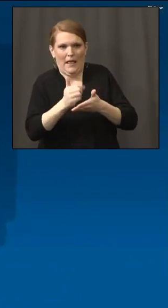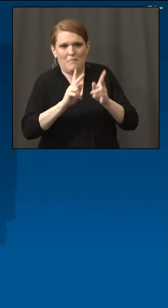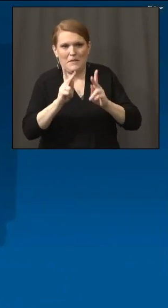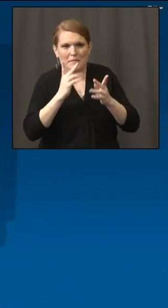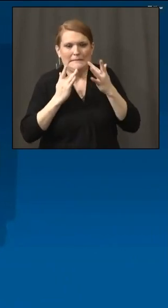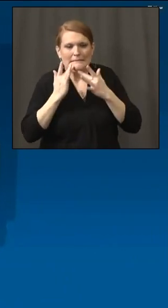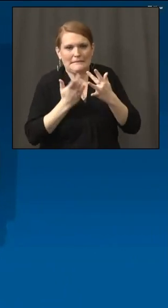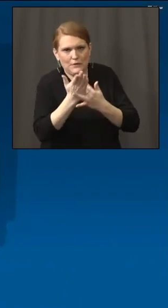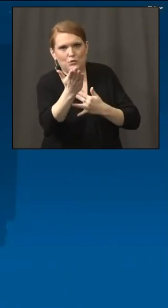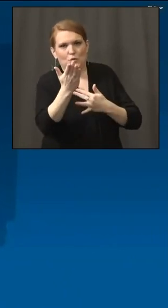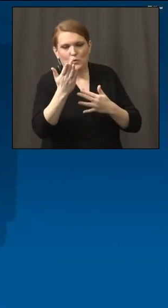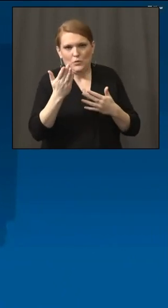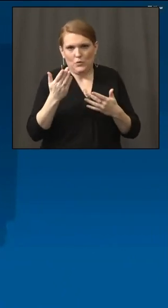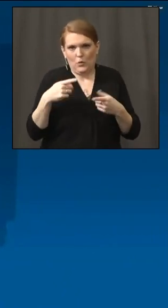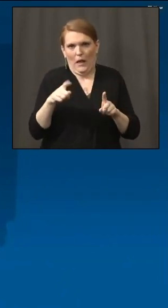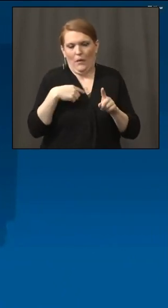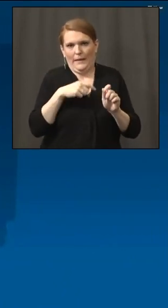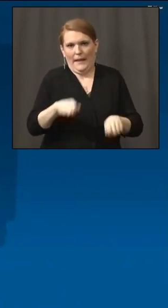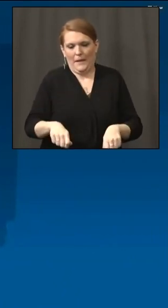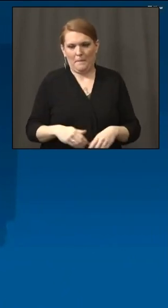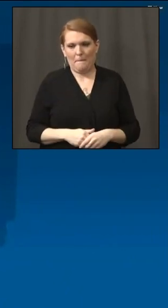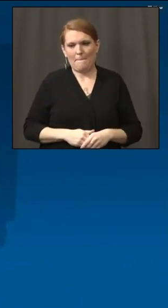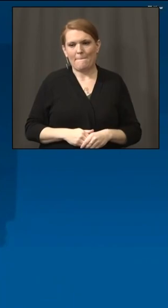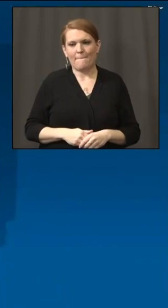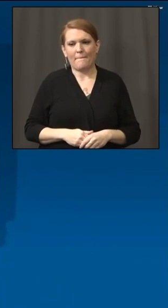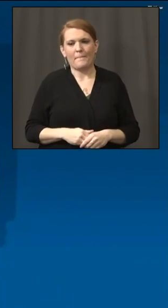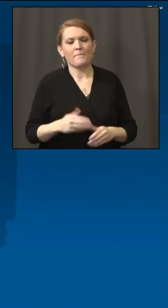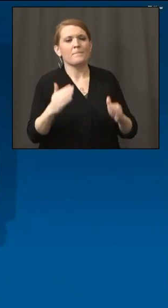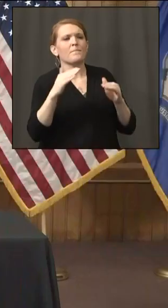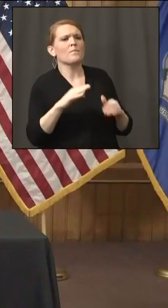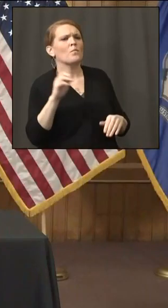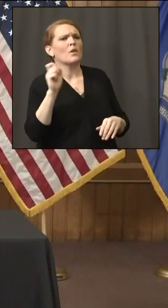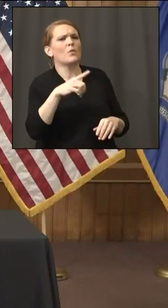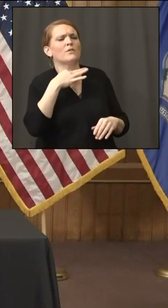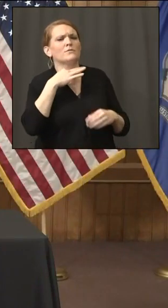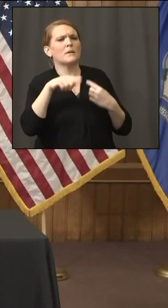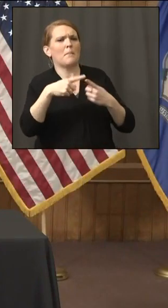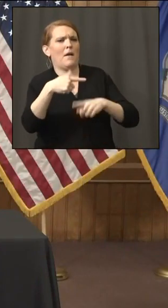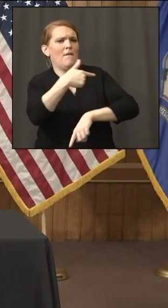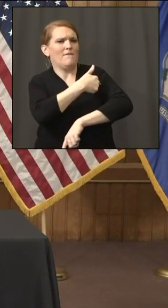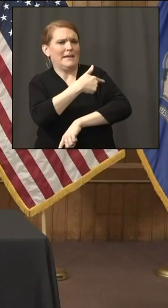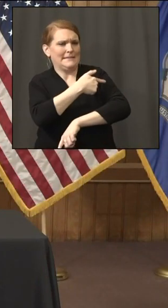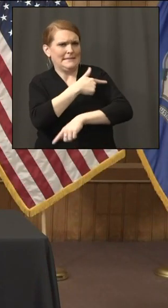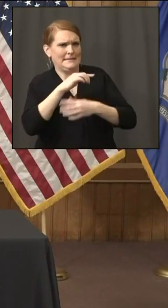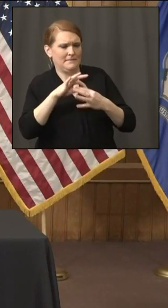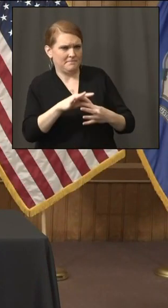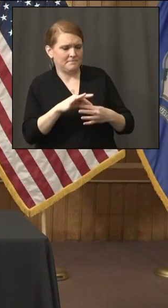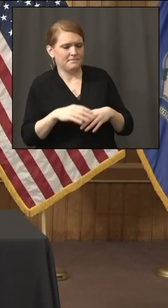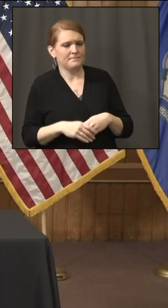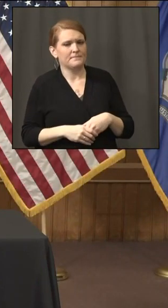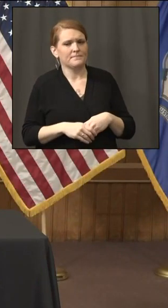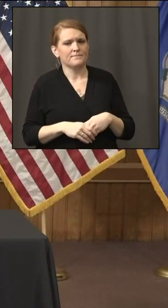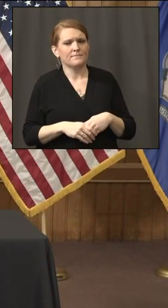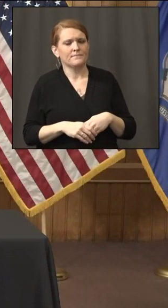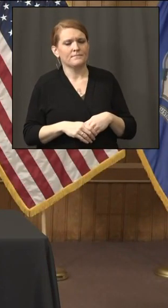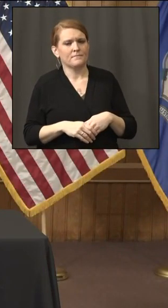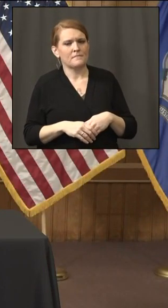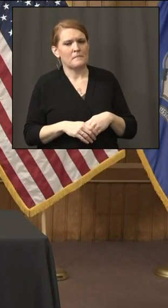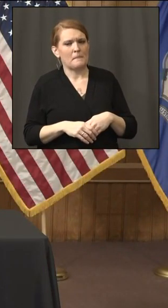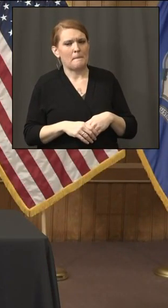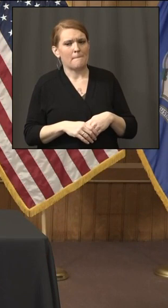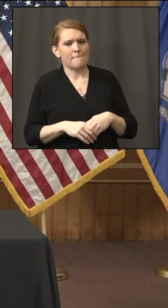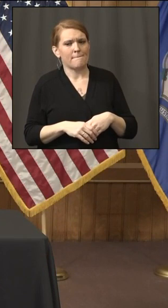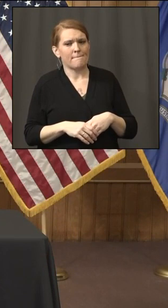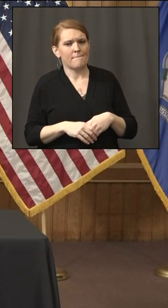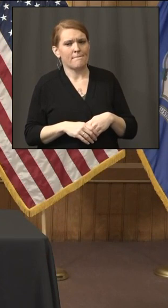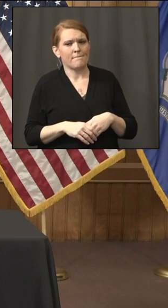And then I also had a question on the vaccine distribution, probably one for Josh. I was wondering if you could talk a bit more about the process